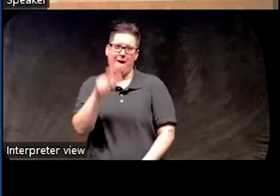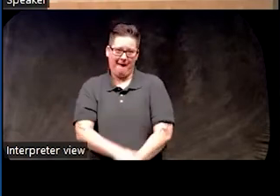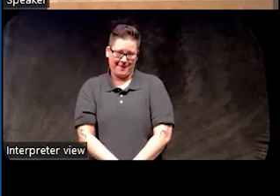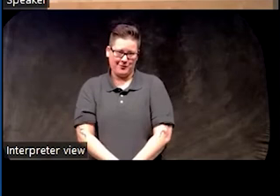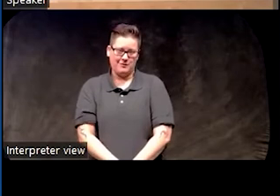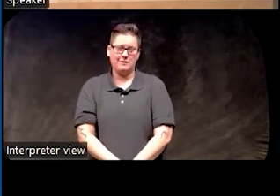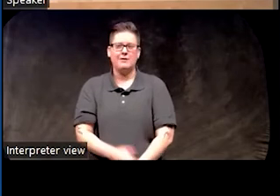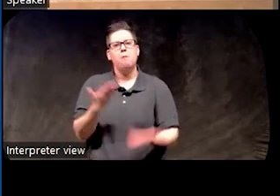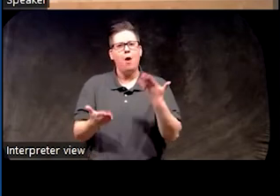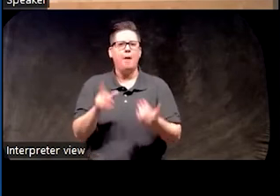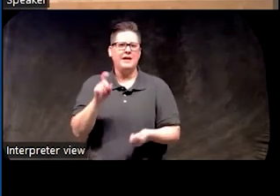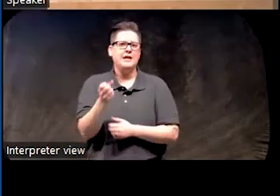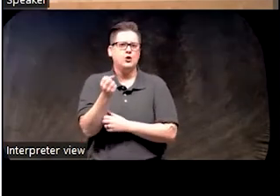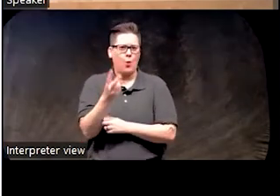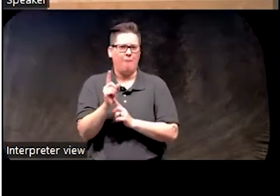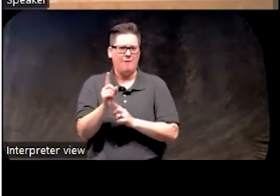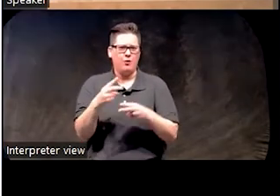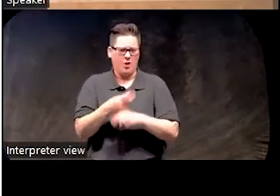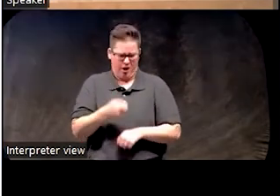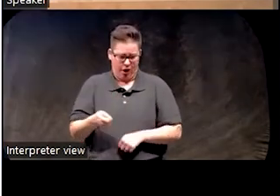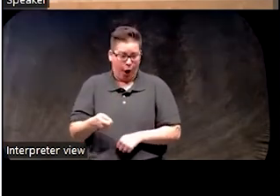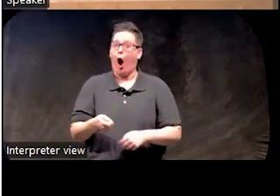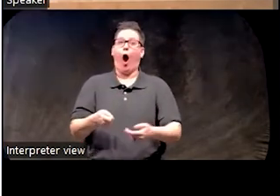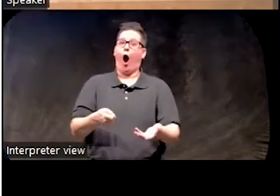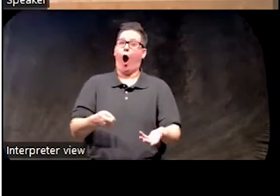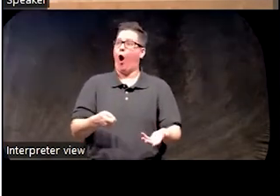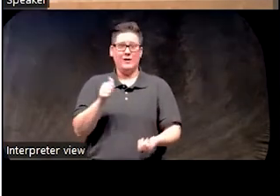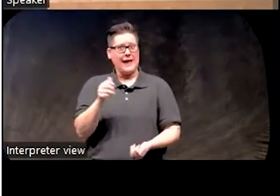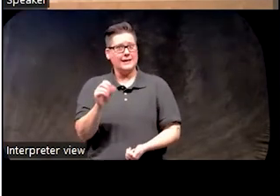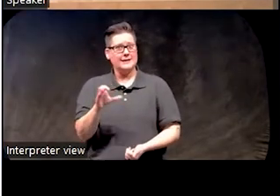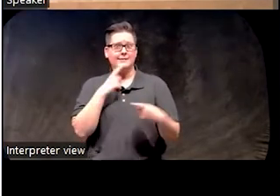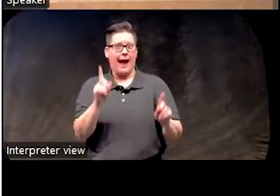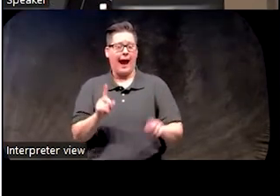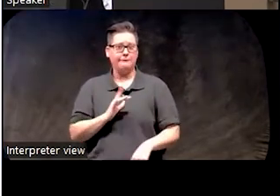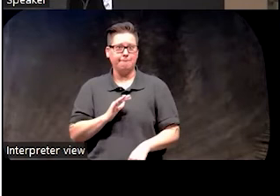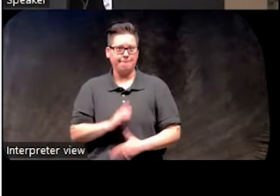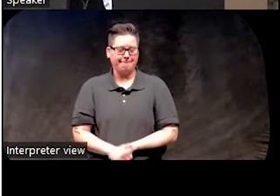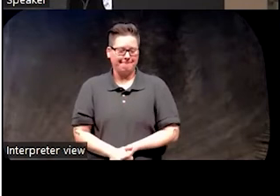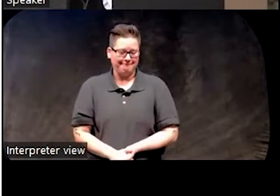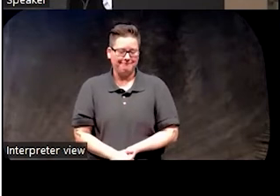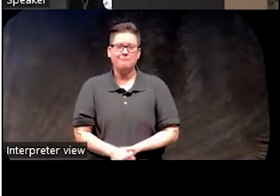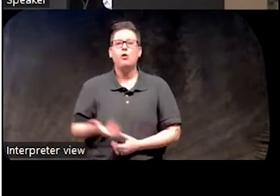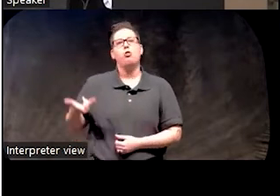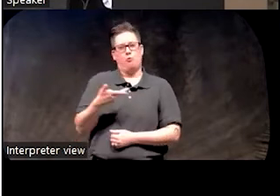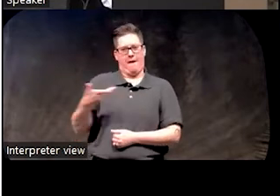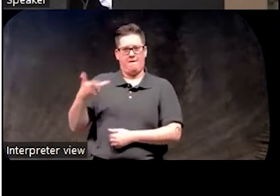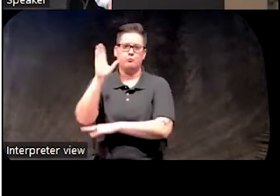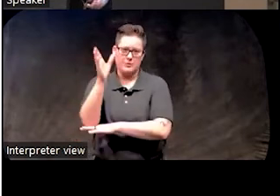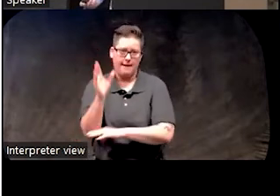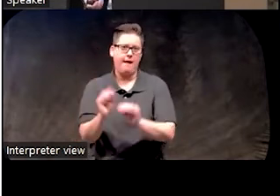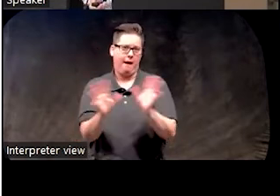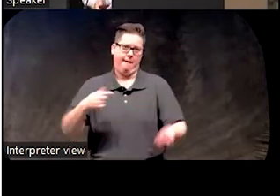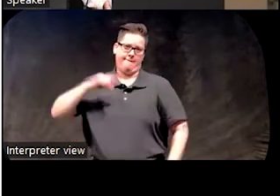I will probably need 12 minutes to figure out slides. No, 10 seconds. So three of us presenting today.